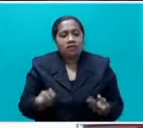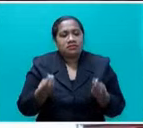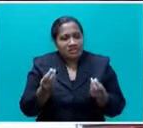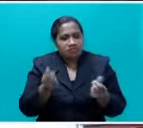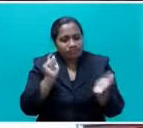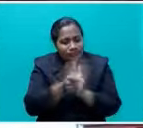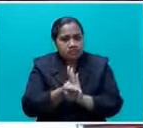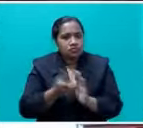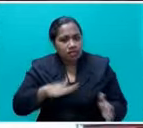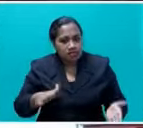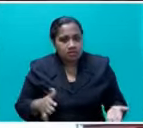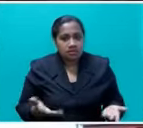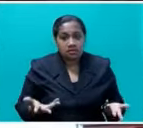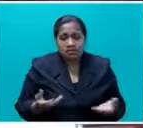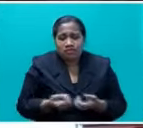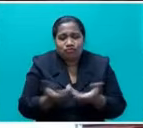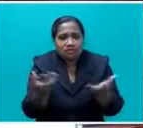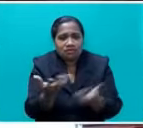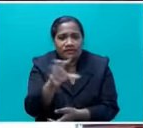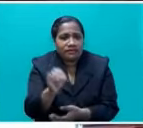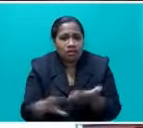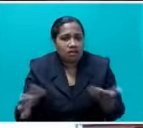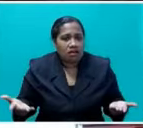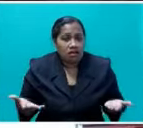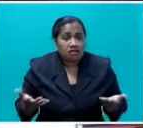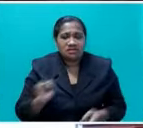So unfortunately, they wasted that $50 and that's their choice.